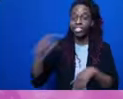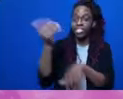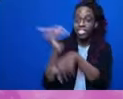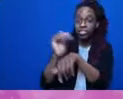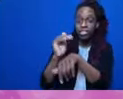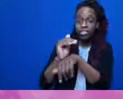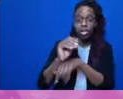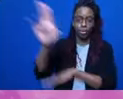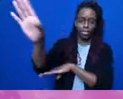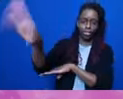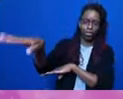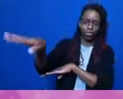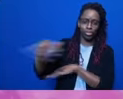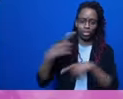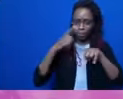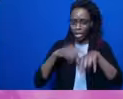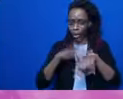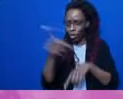on behalf of both groups.